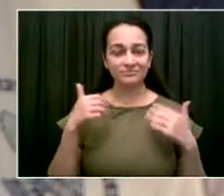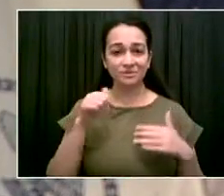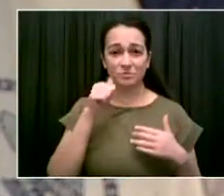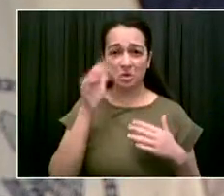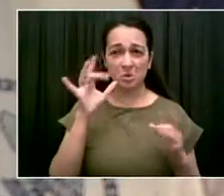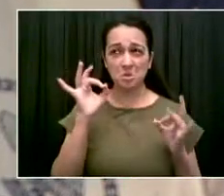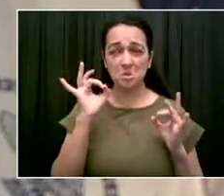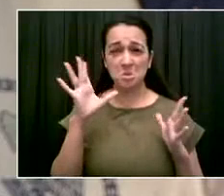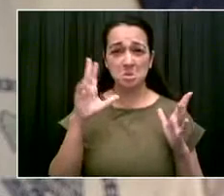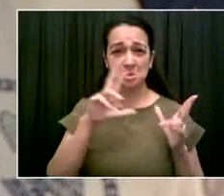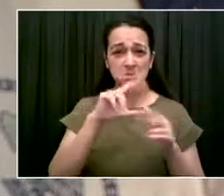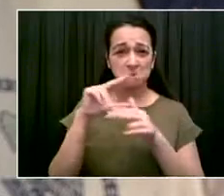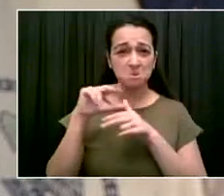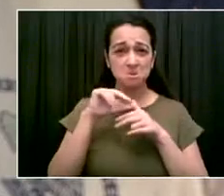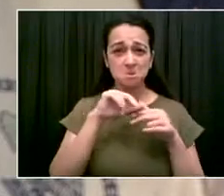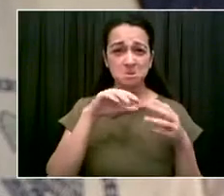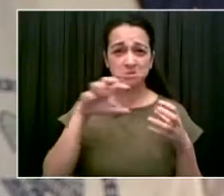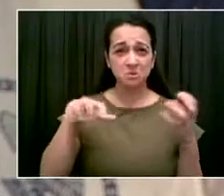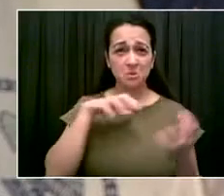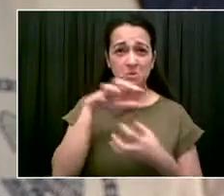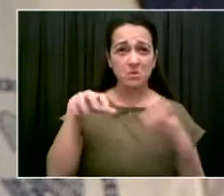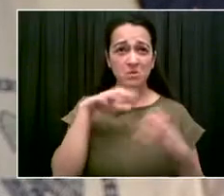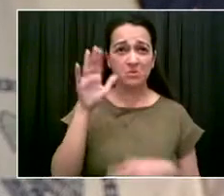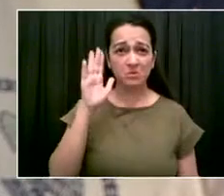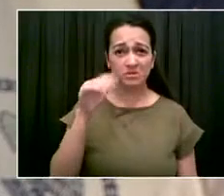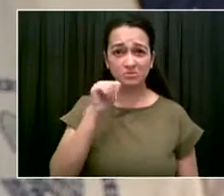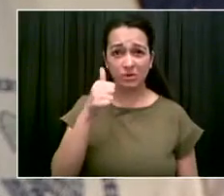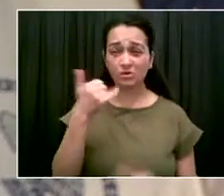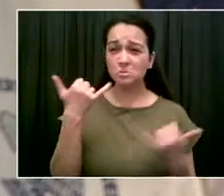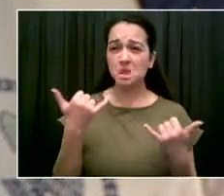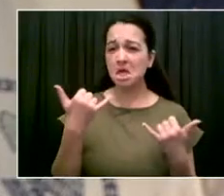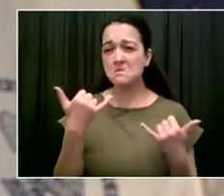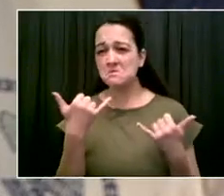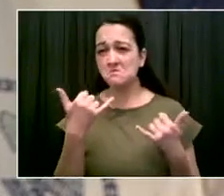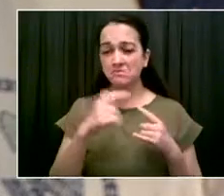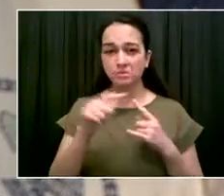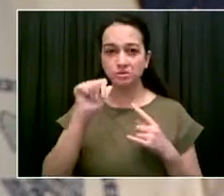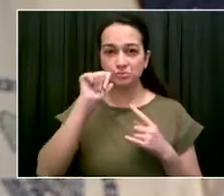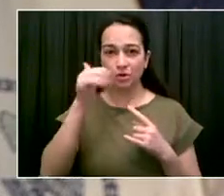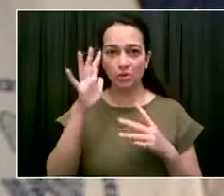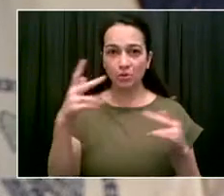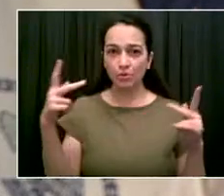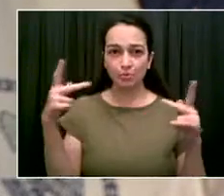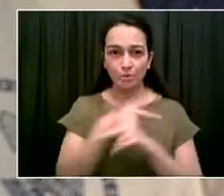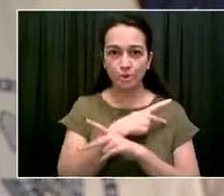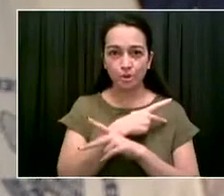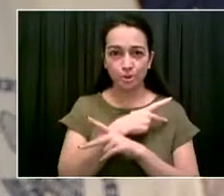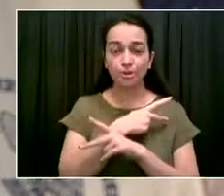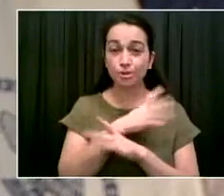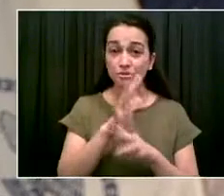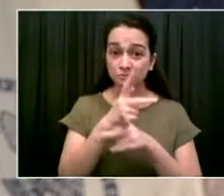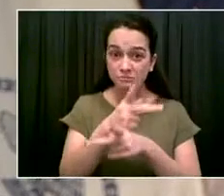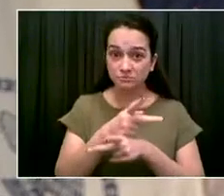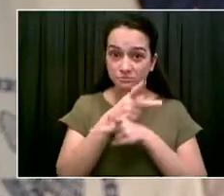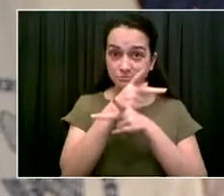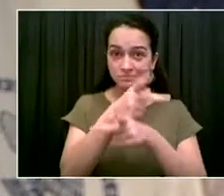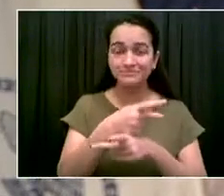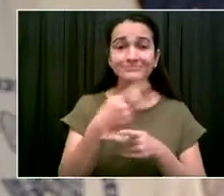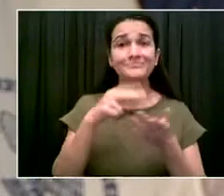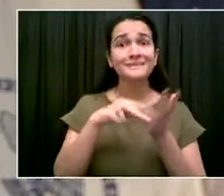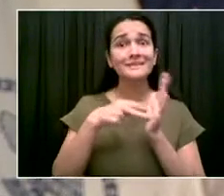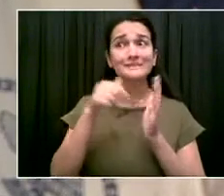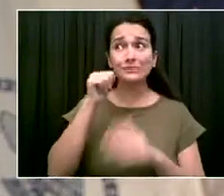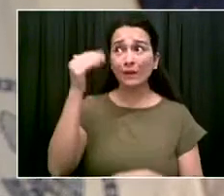The real impacts are tomorrow. But we want to start warning people now. We want you to make your plans the right way to really